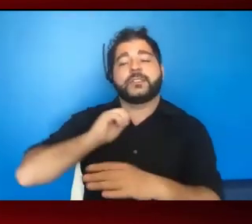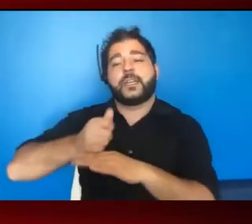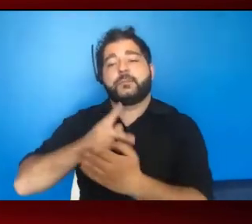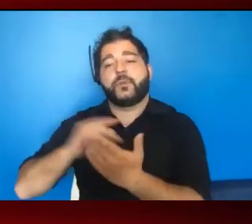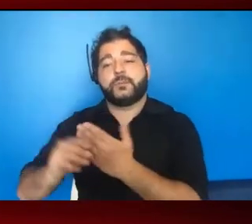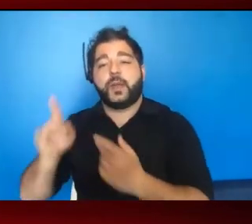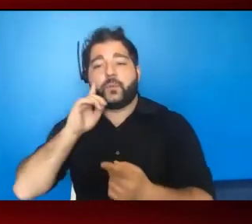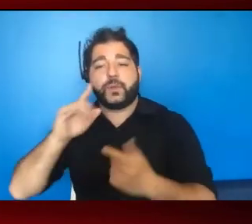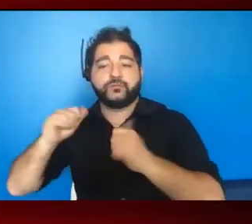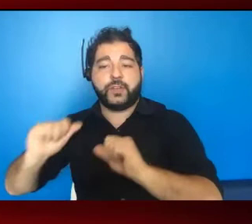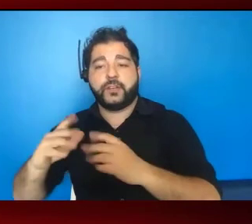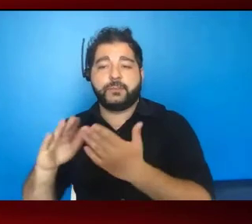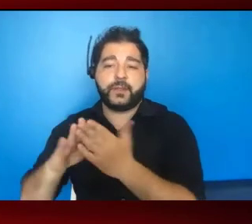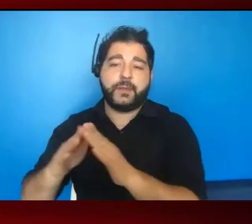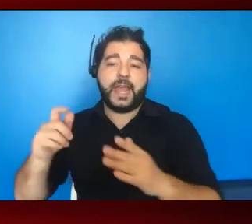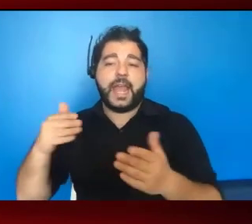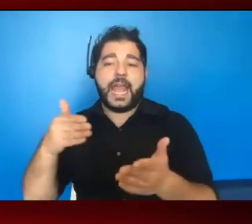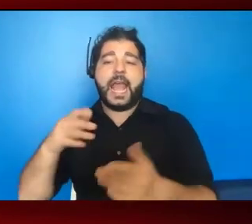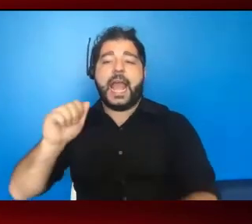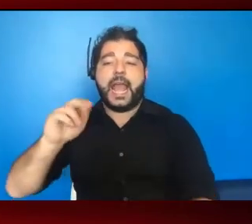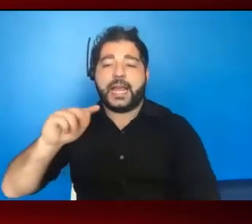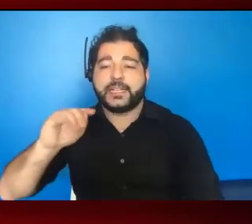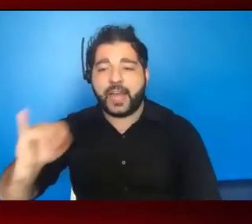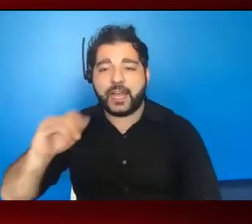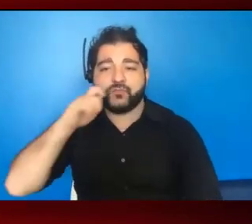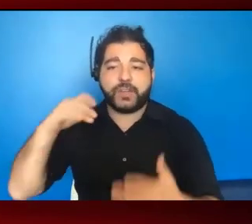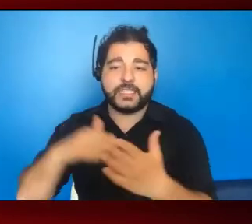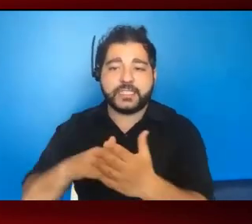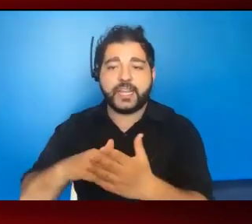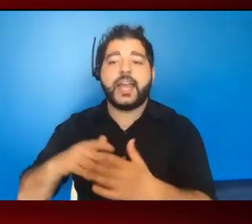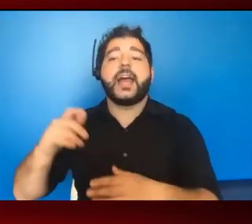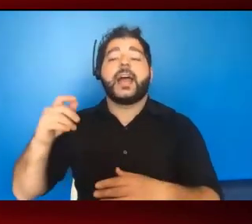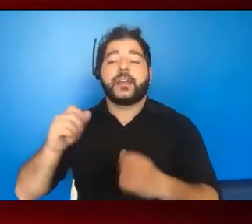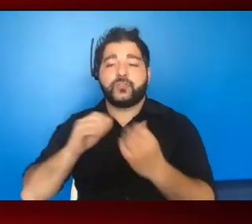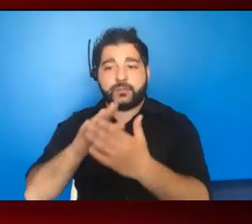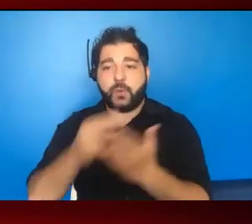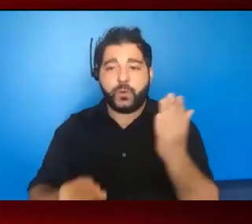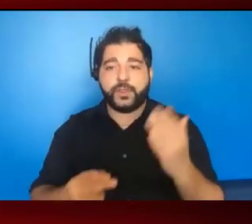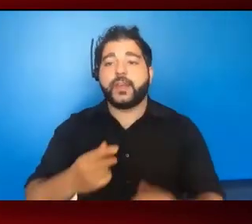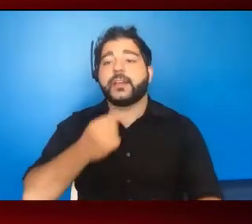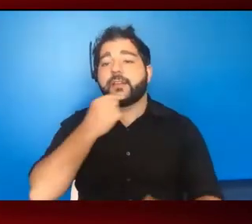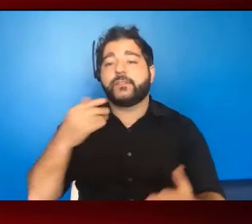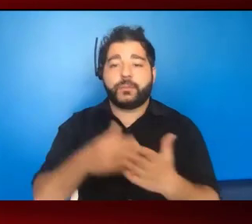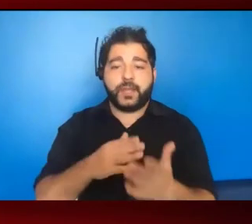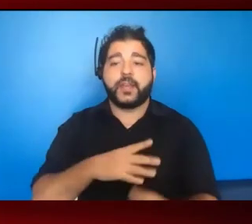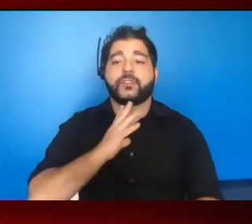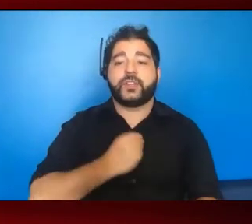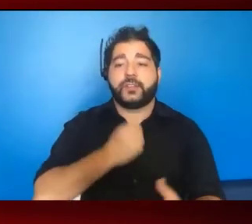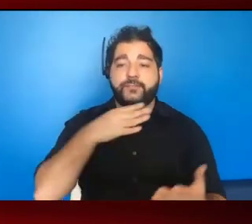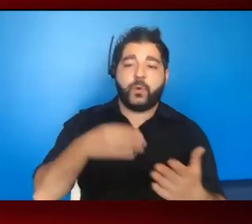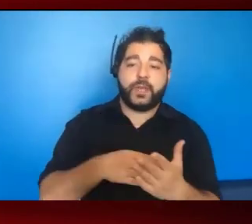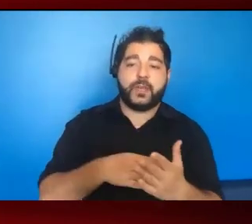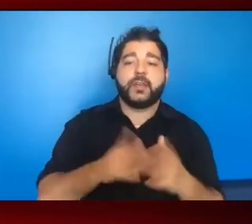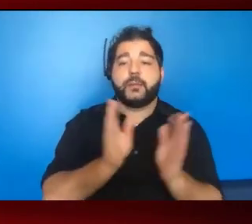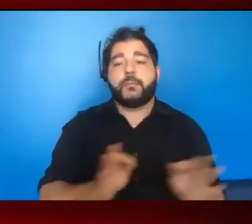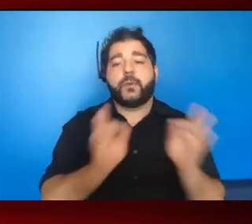to strive to be anti-racist, anti-sexist, and address both homophobia and transphobia. So again, critical pieces of